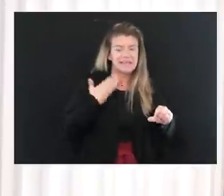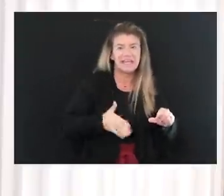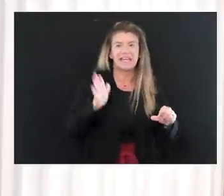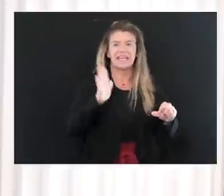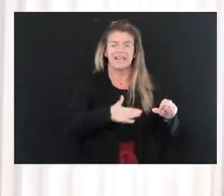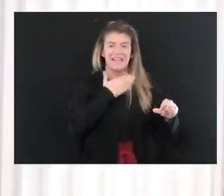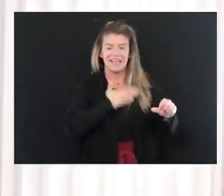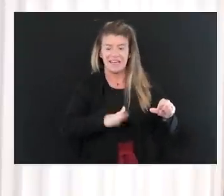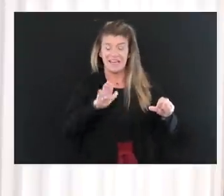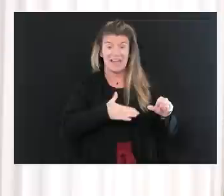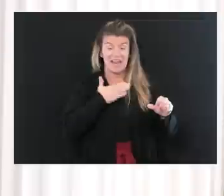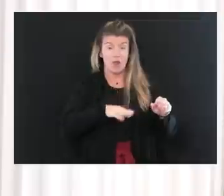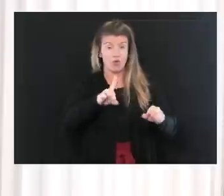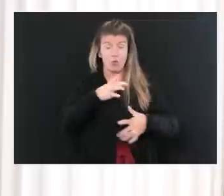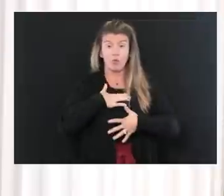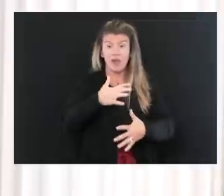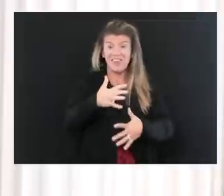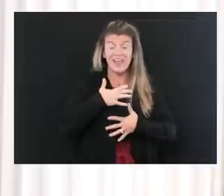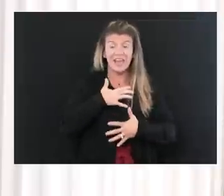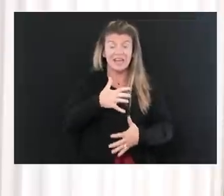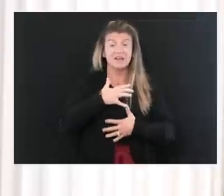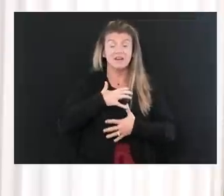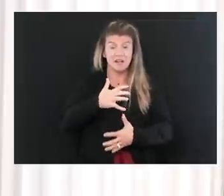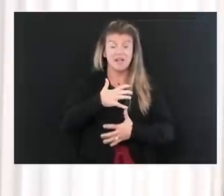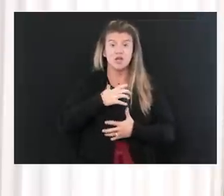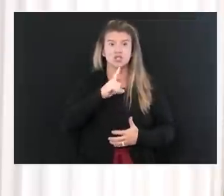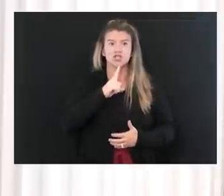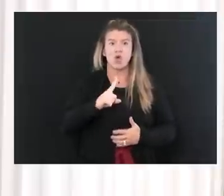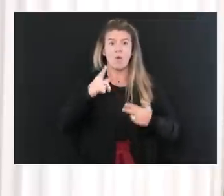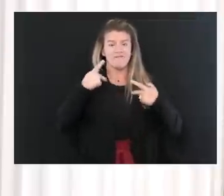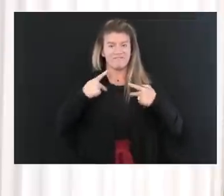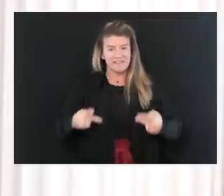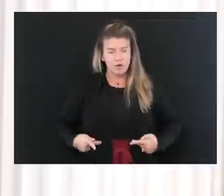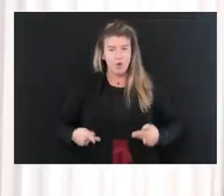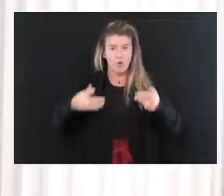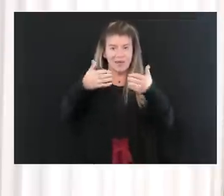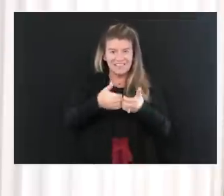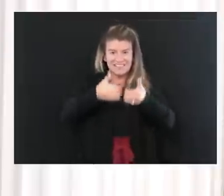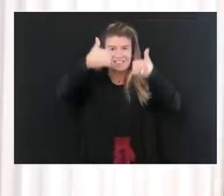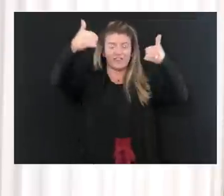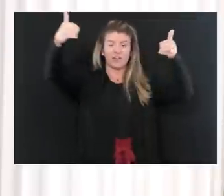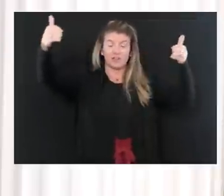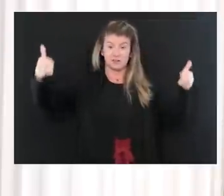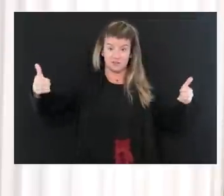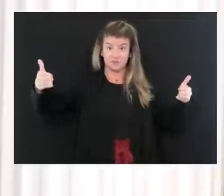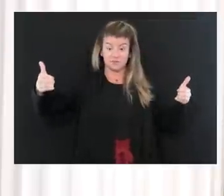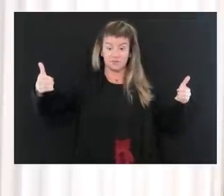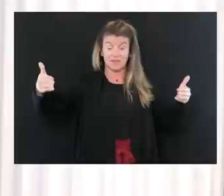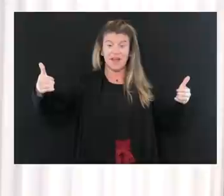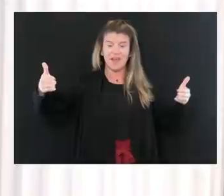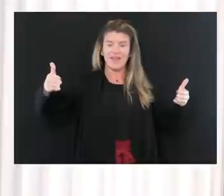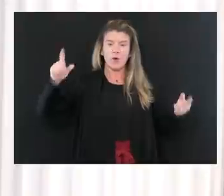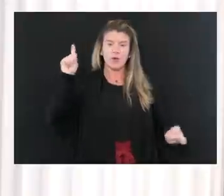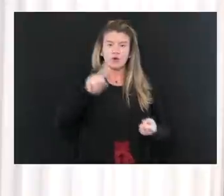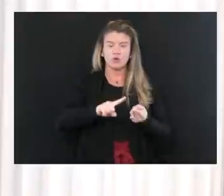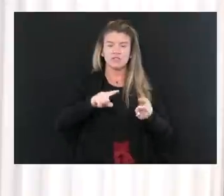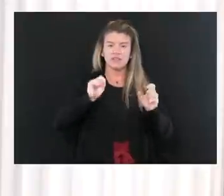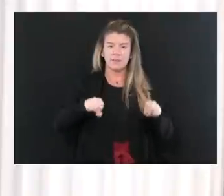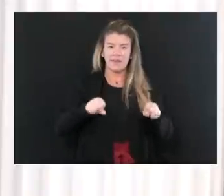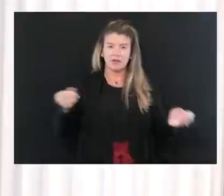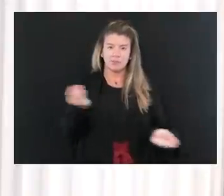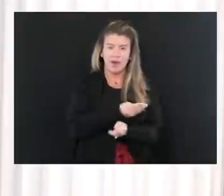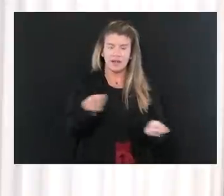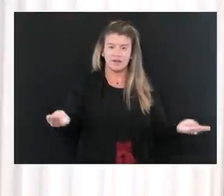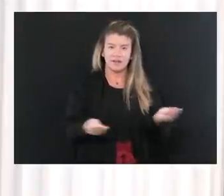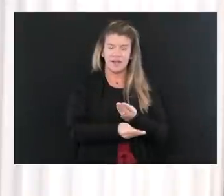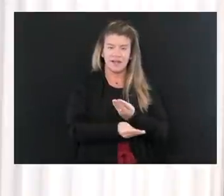even breathe, and so physical distancing away from each other reduces the amount of virus that